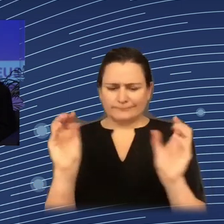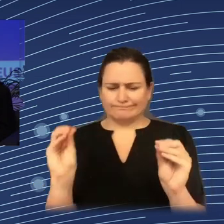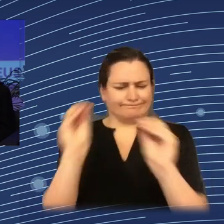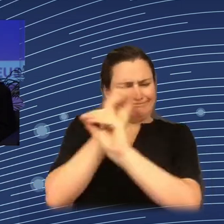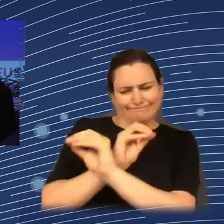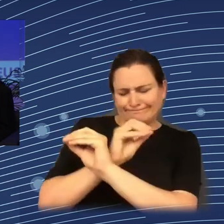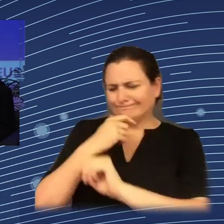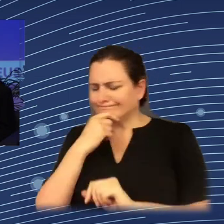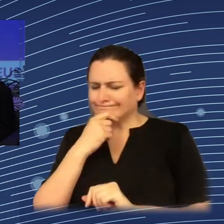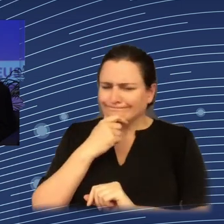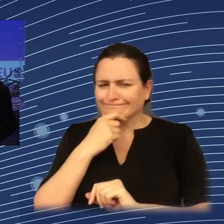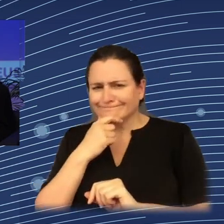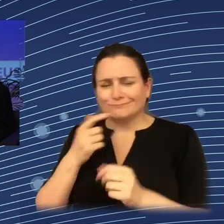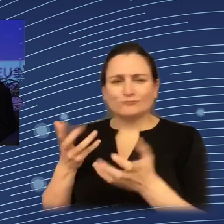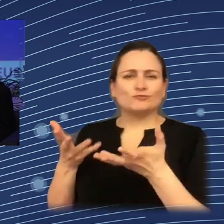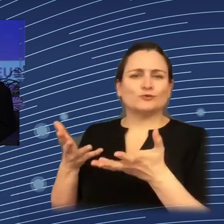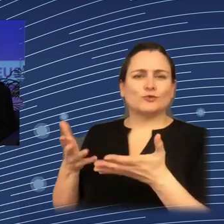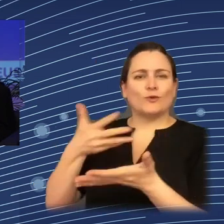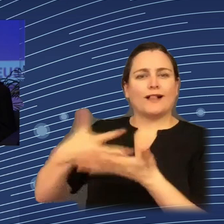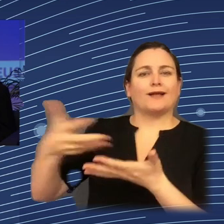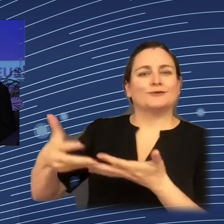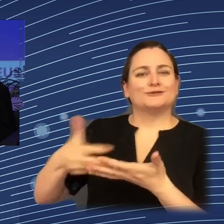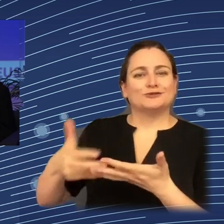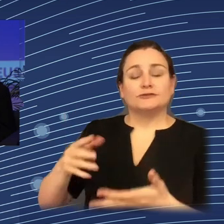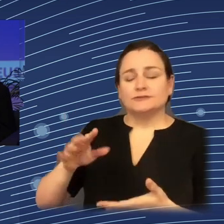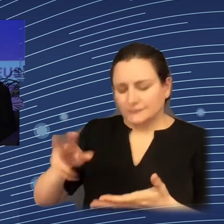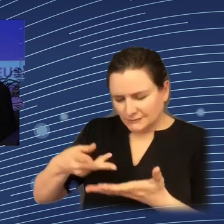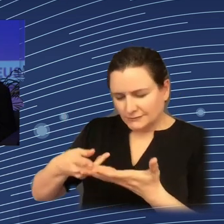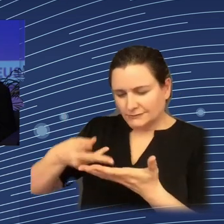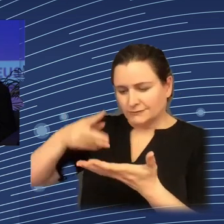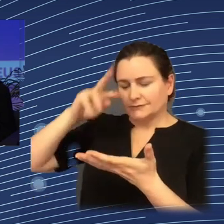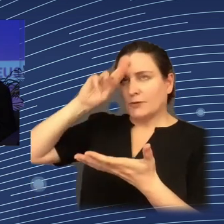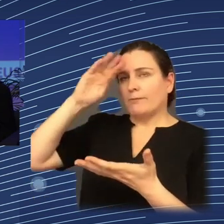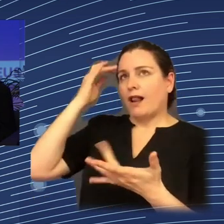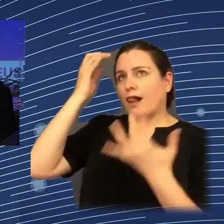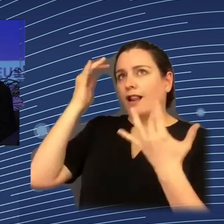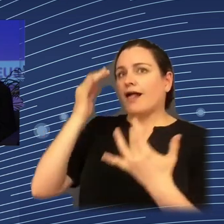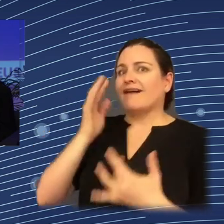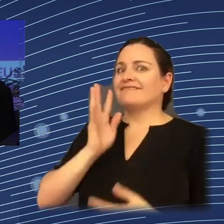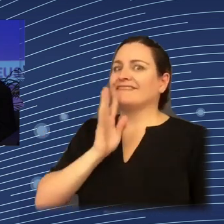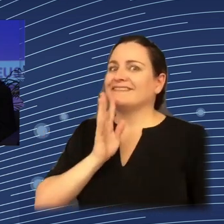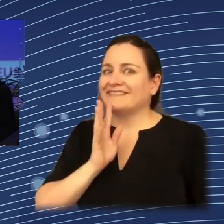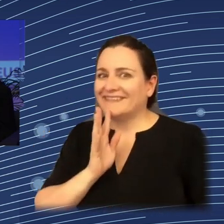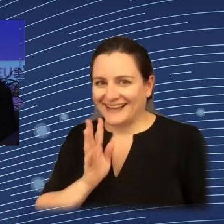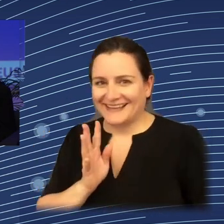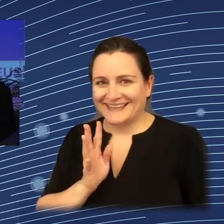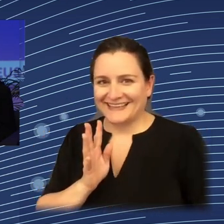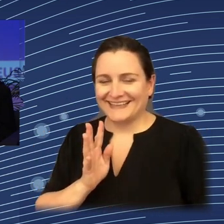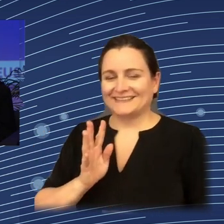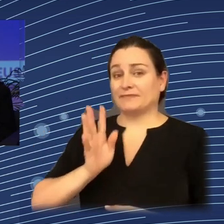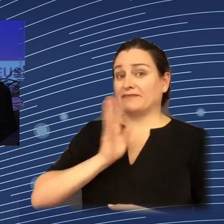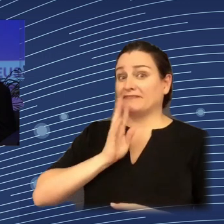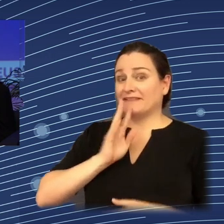we seem to be getting what it is to be speaking the new language. But then, as soon as we are ready to level up in our